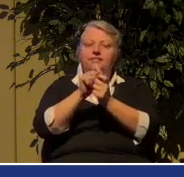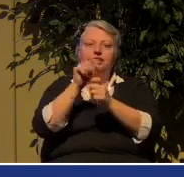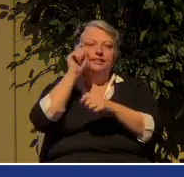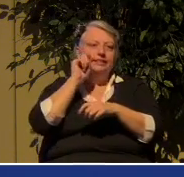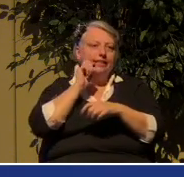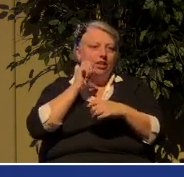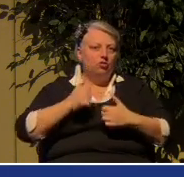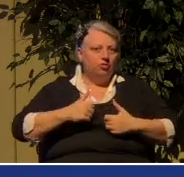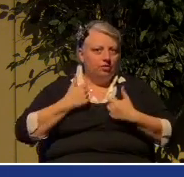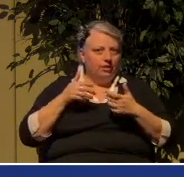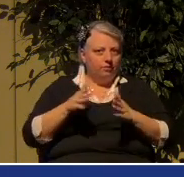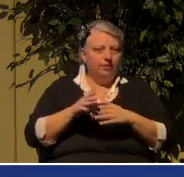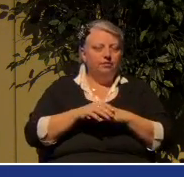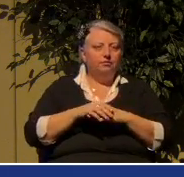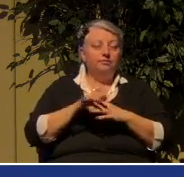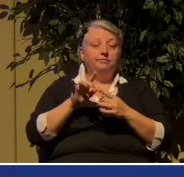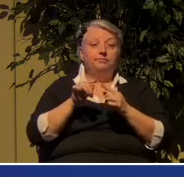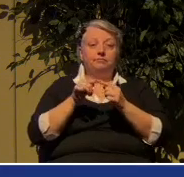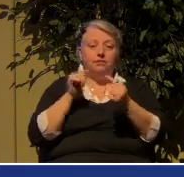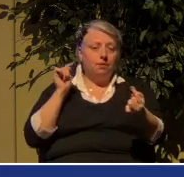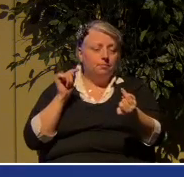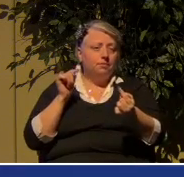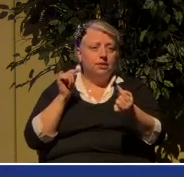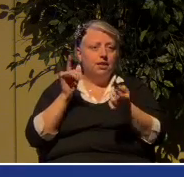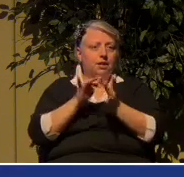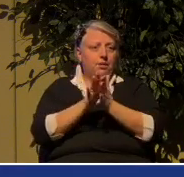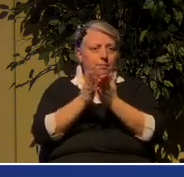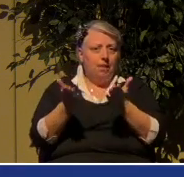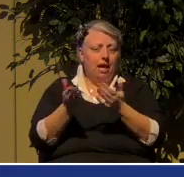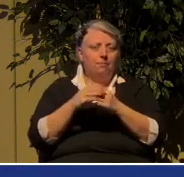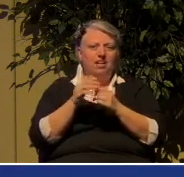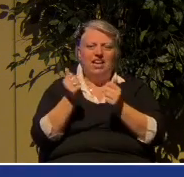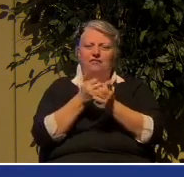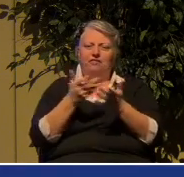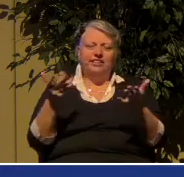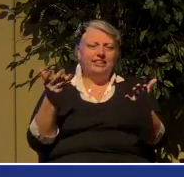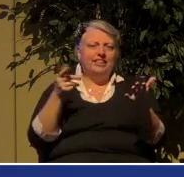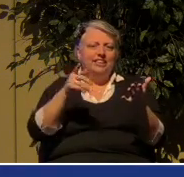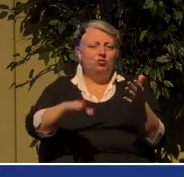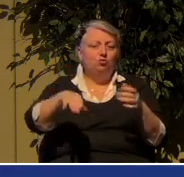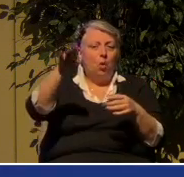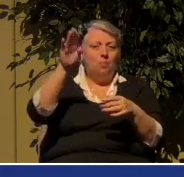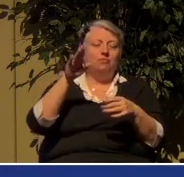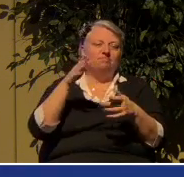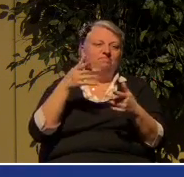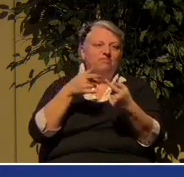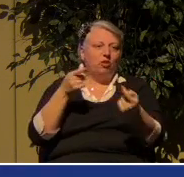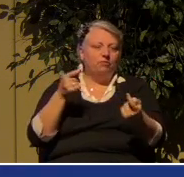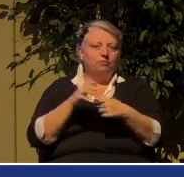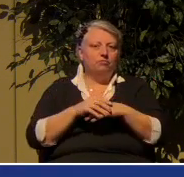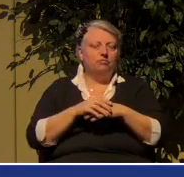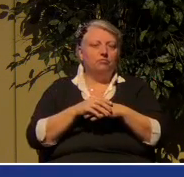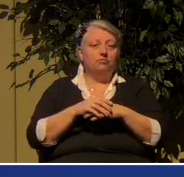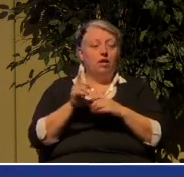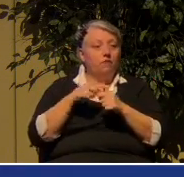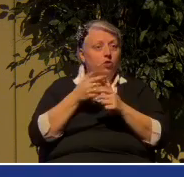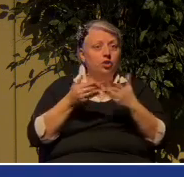contrary to scripture, contrary to everything that he had grown up with. You know what was the first thing he did?